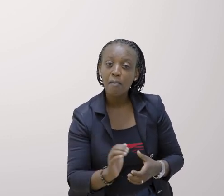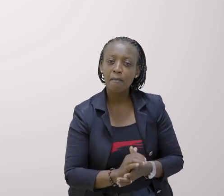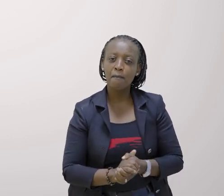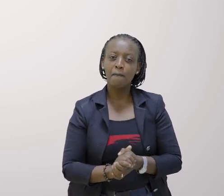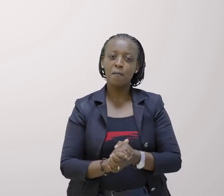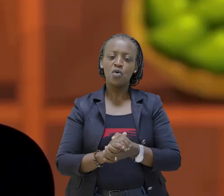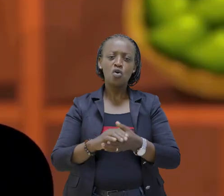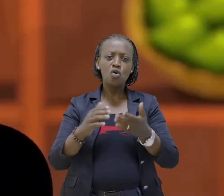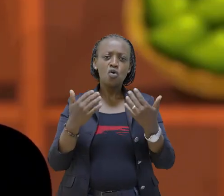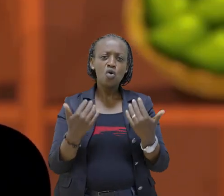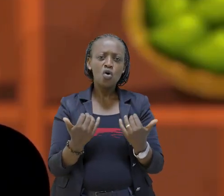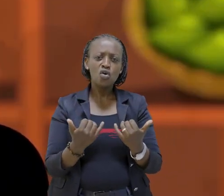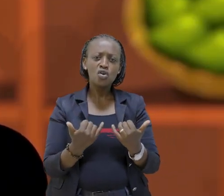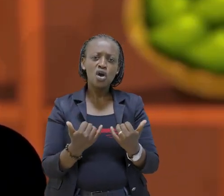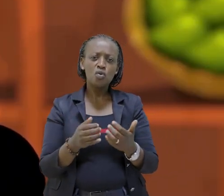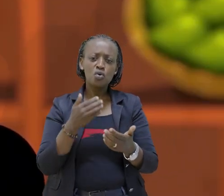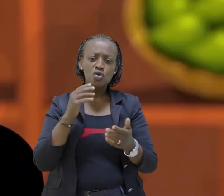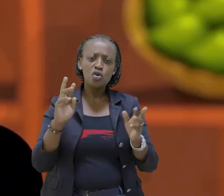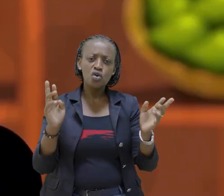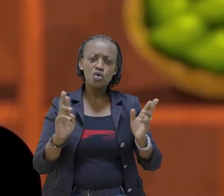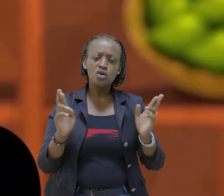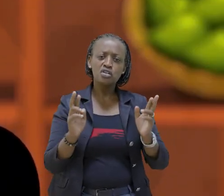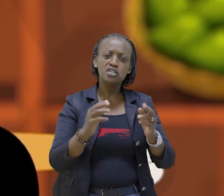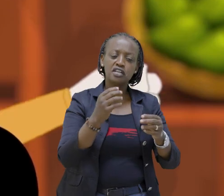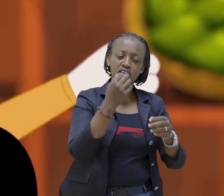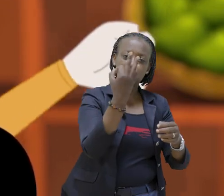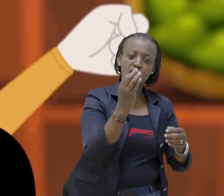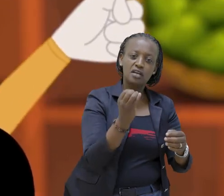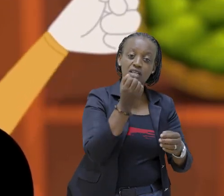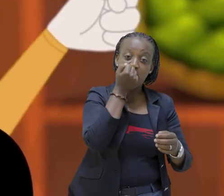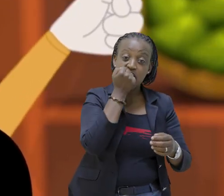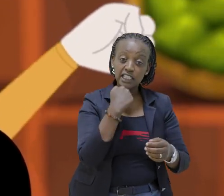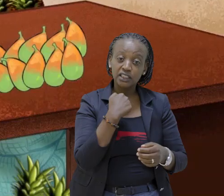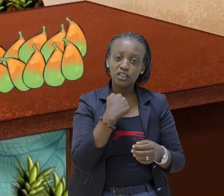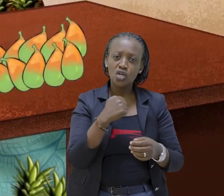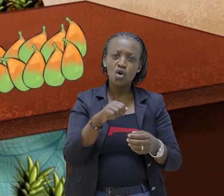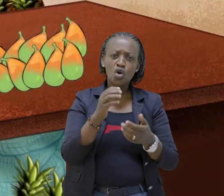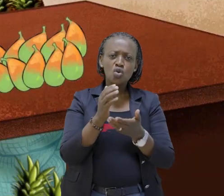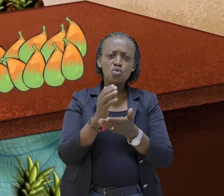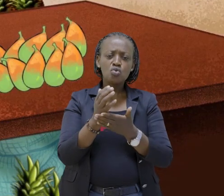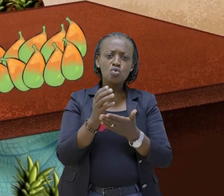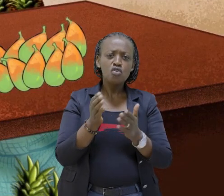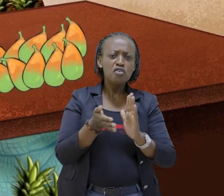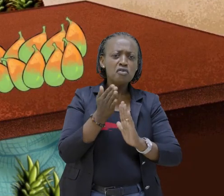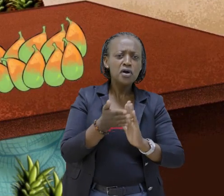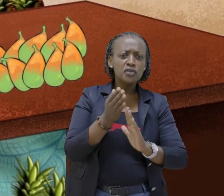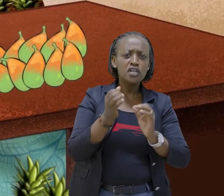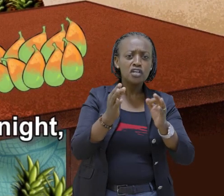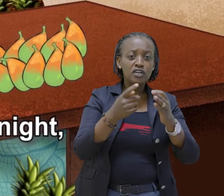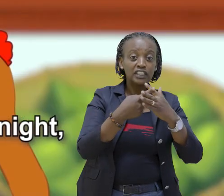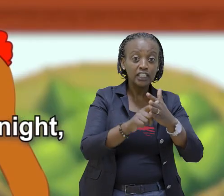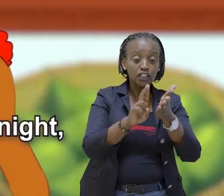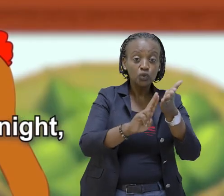The sum is 30 mangoes Wow, that was fast